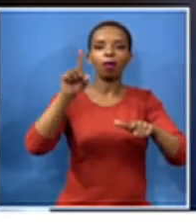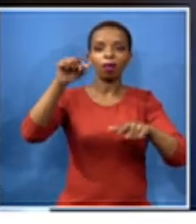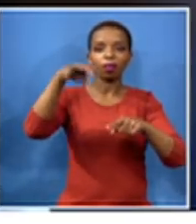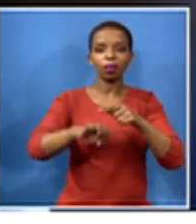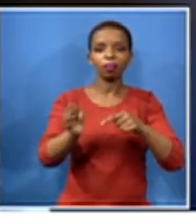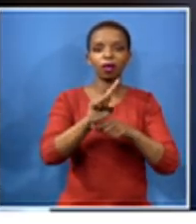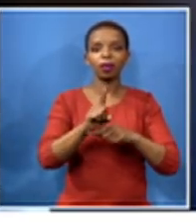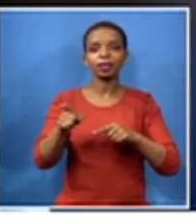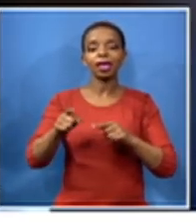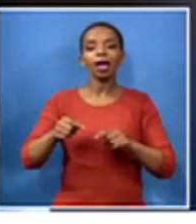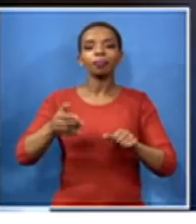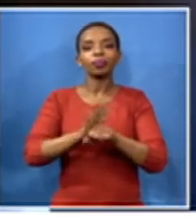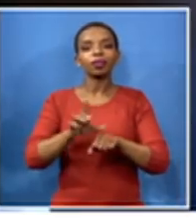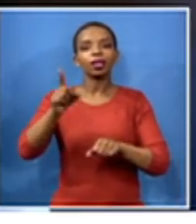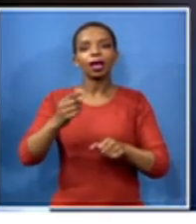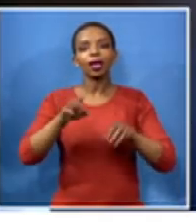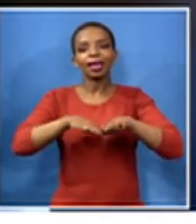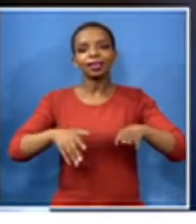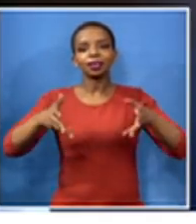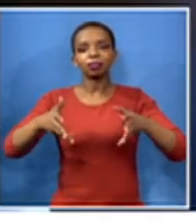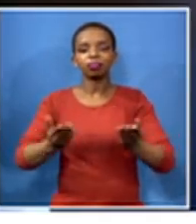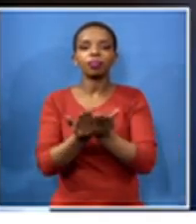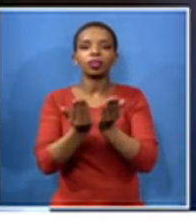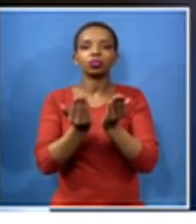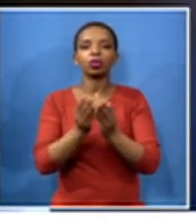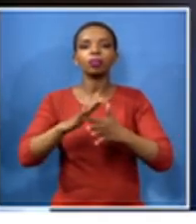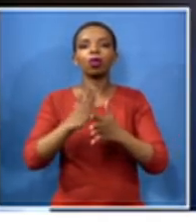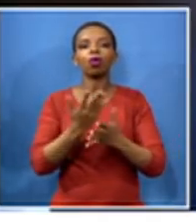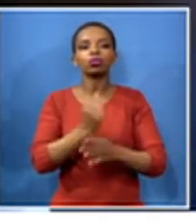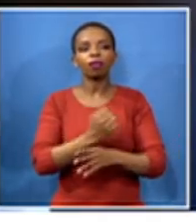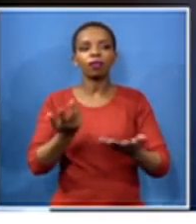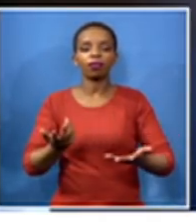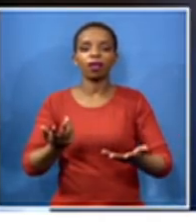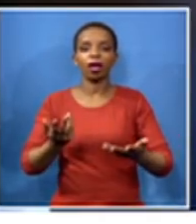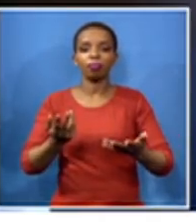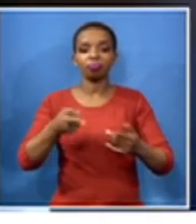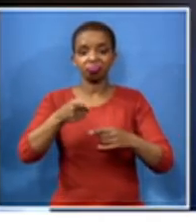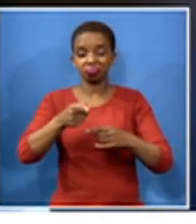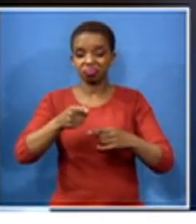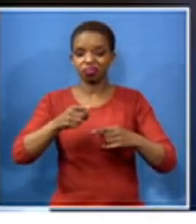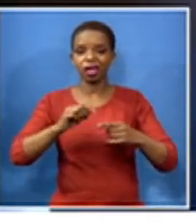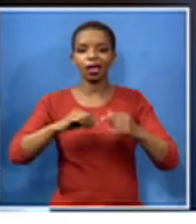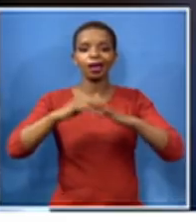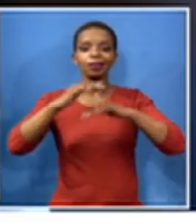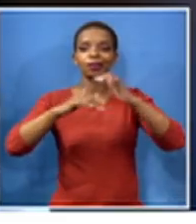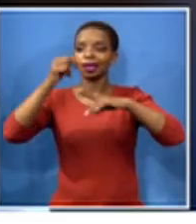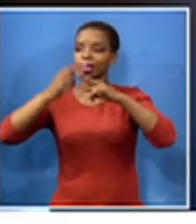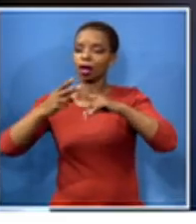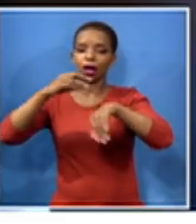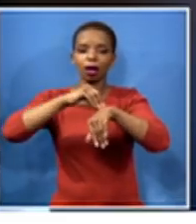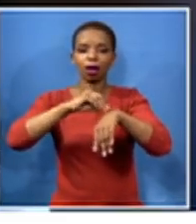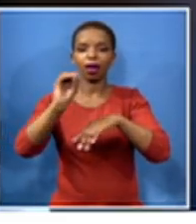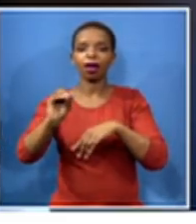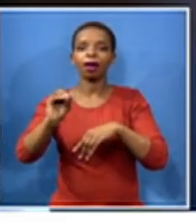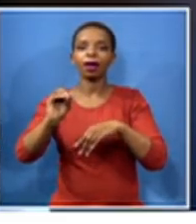saying kids are not at school because of the infrastructure it shows that there is something with uh something wrong with mc's